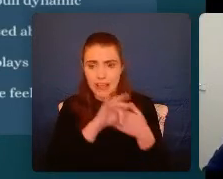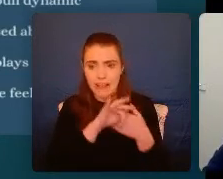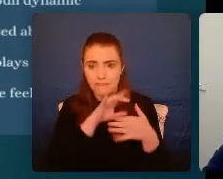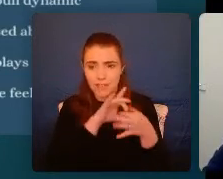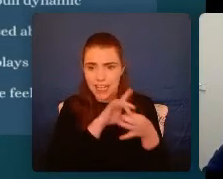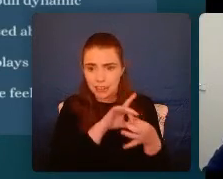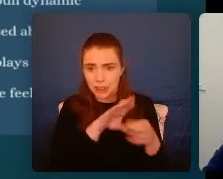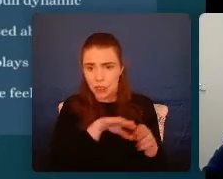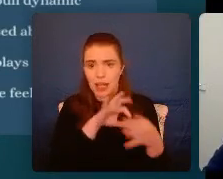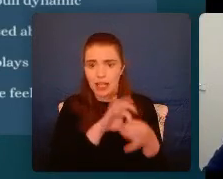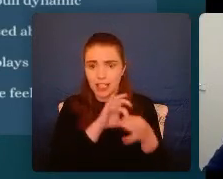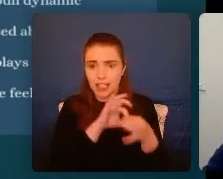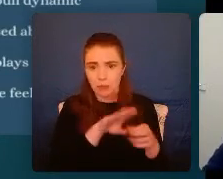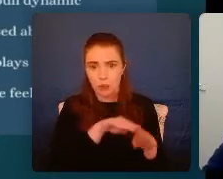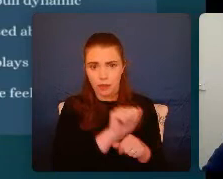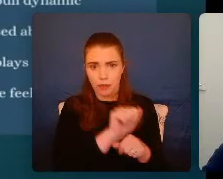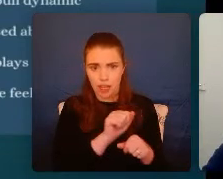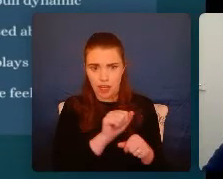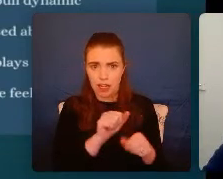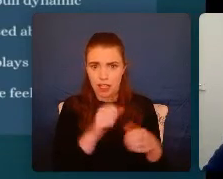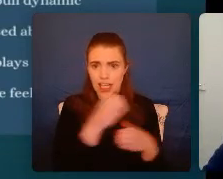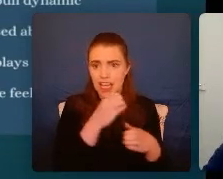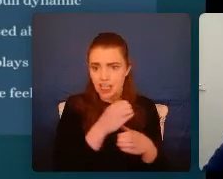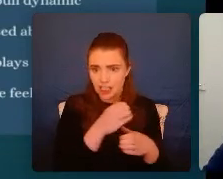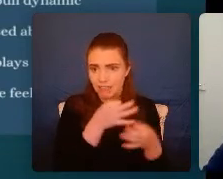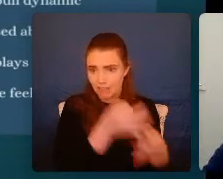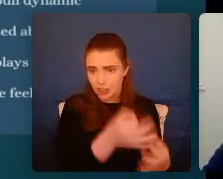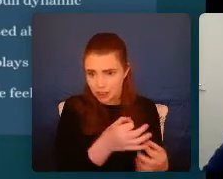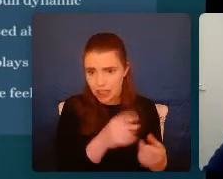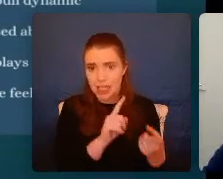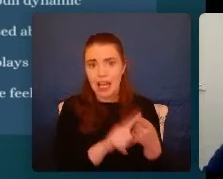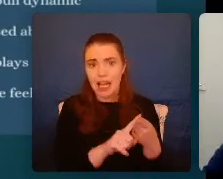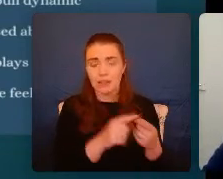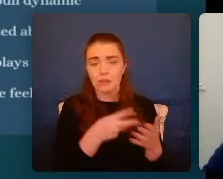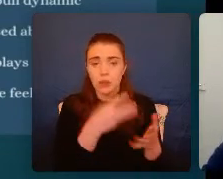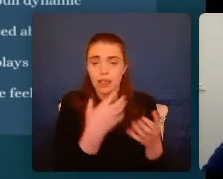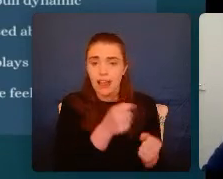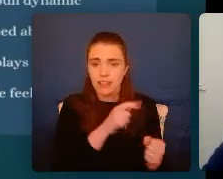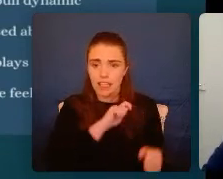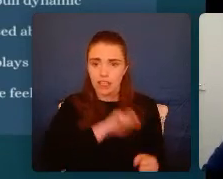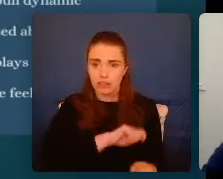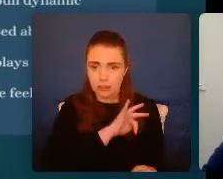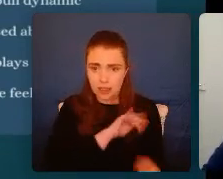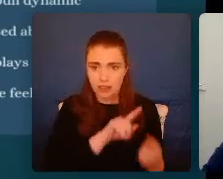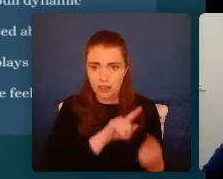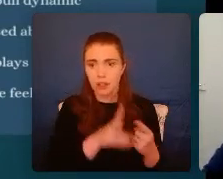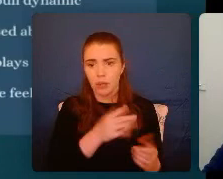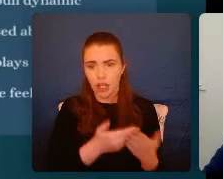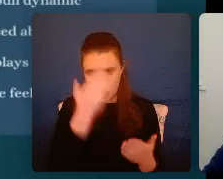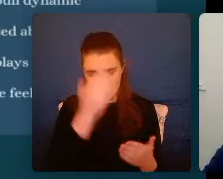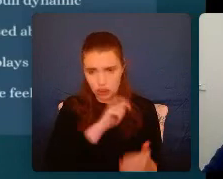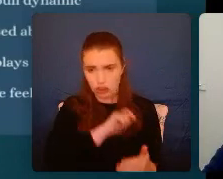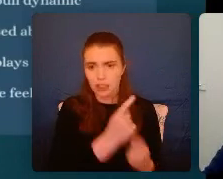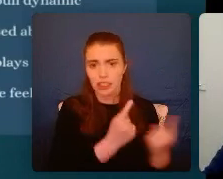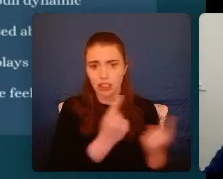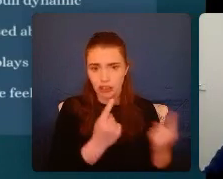they experience that secure attachment, they learn to trust themselves and others. They have a balanced and healthy view of themselves.